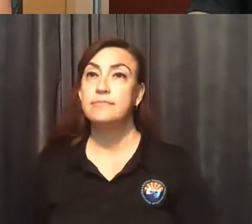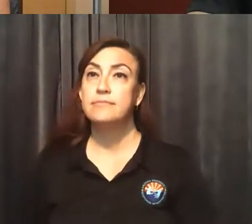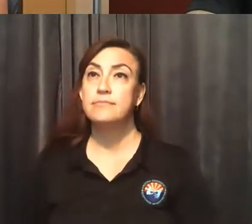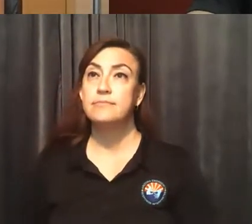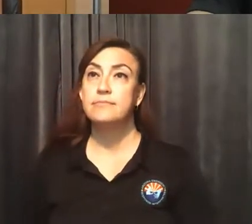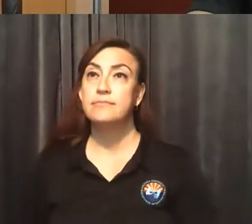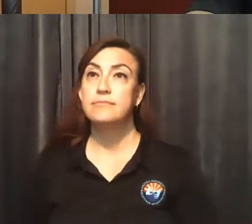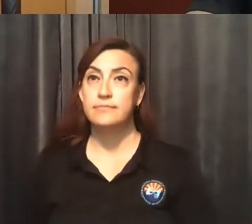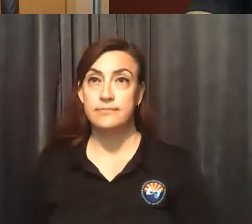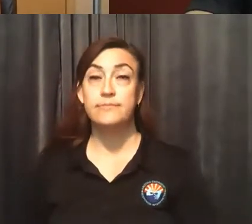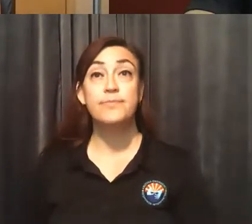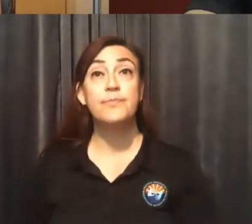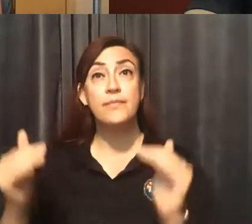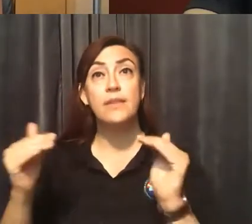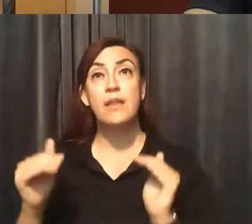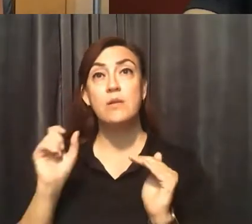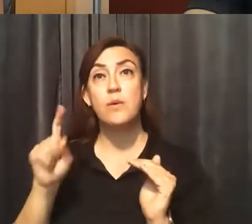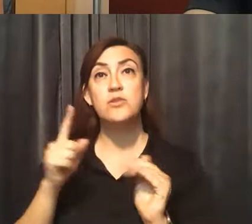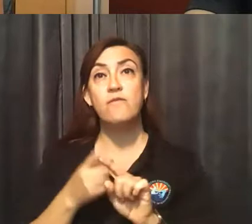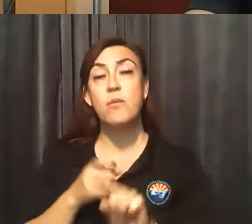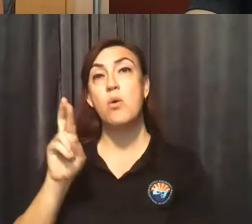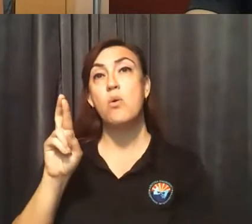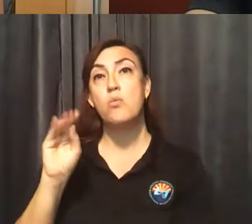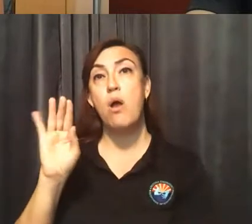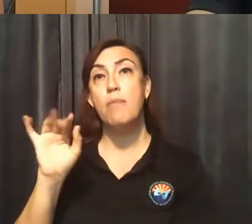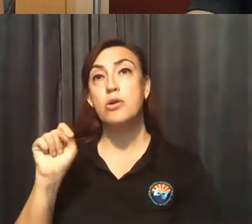Next, we have a question from Robert Kolar.